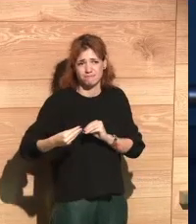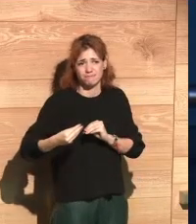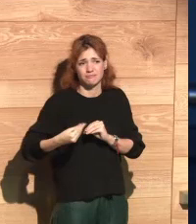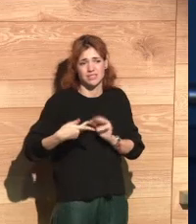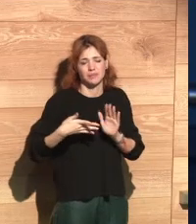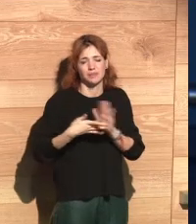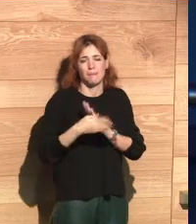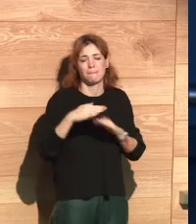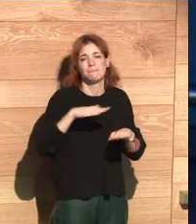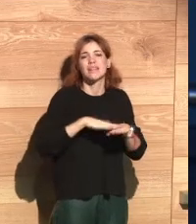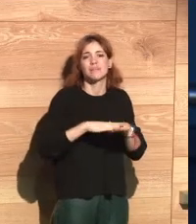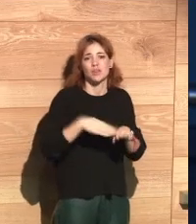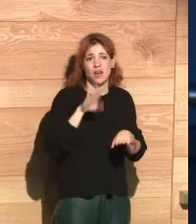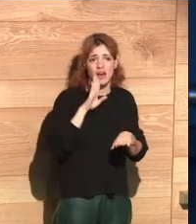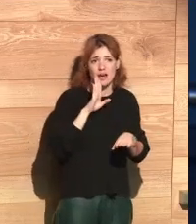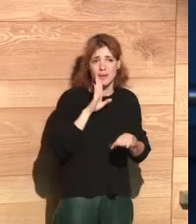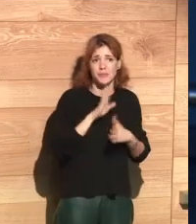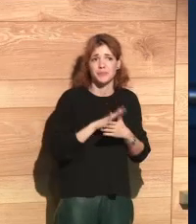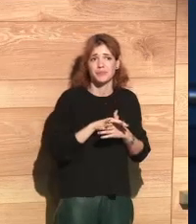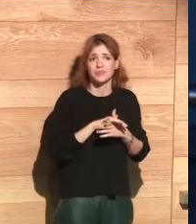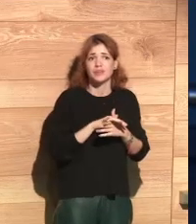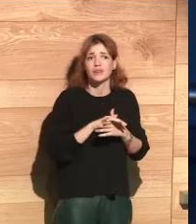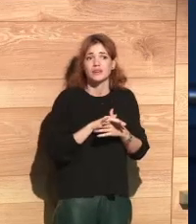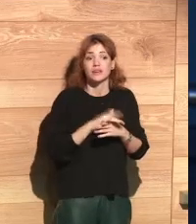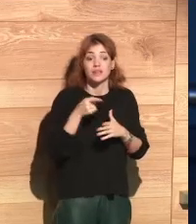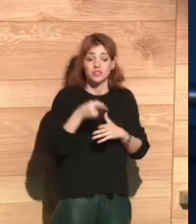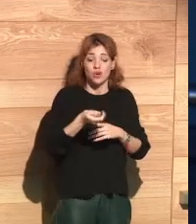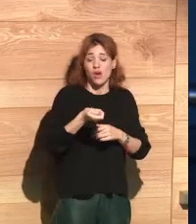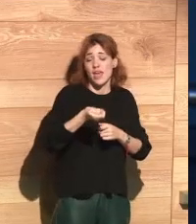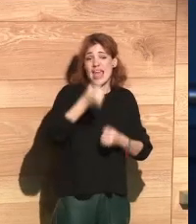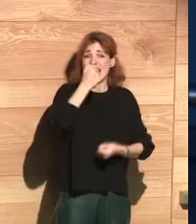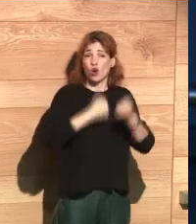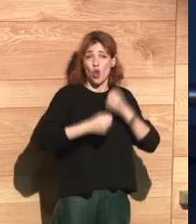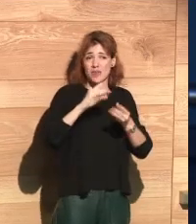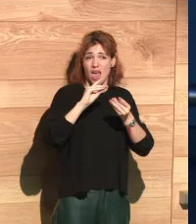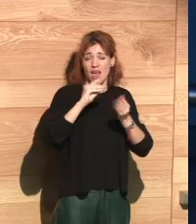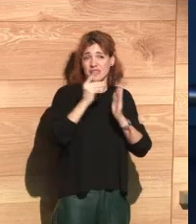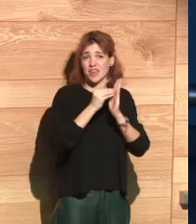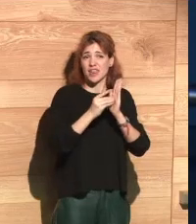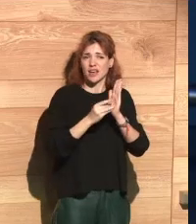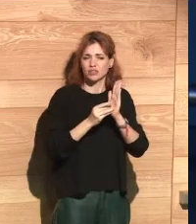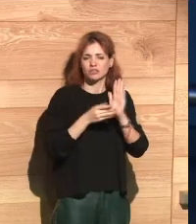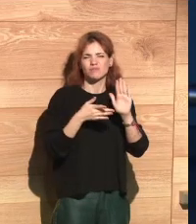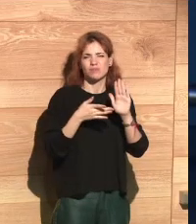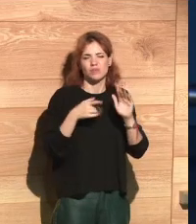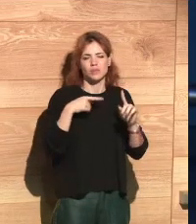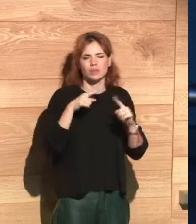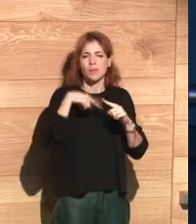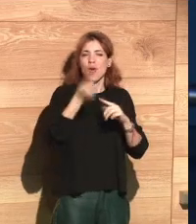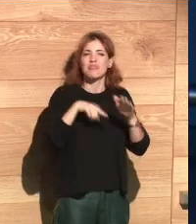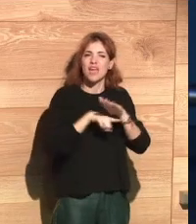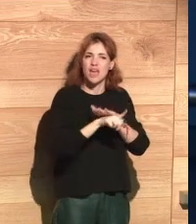the principles that we stated before. This would allow the new data economy to develop